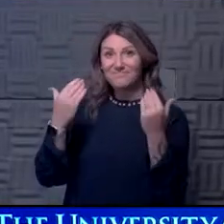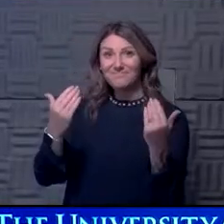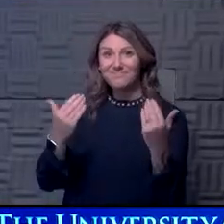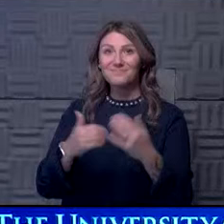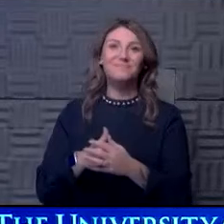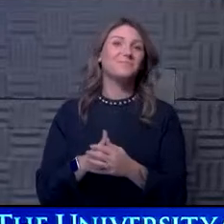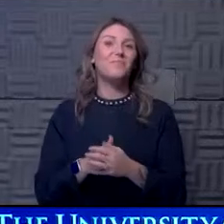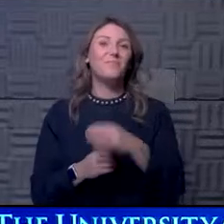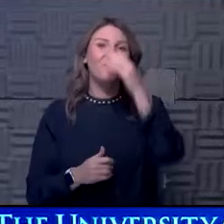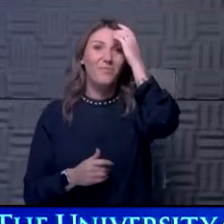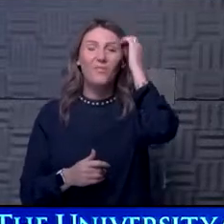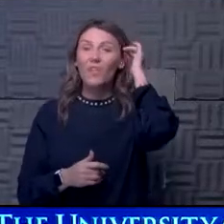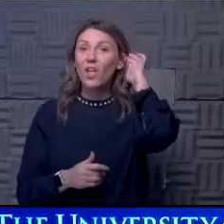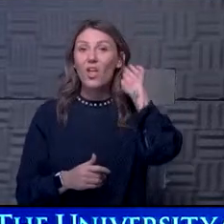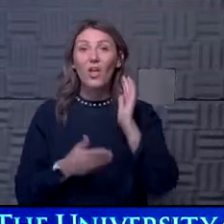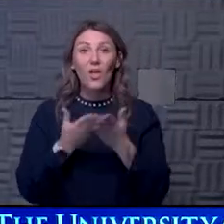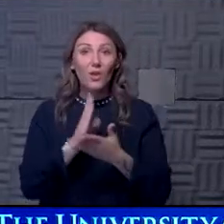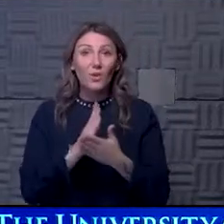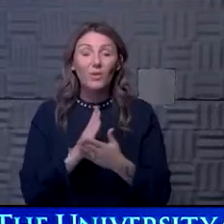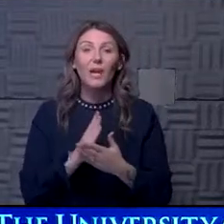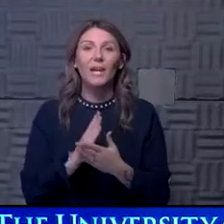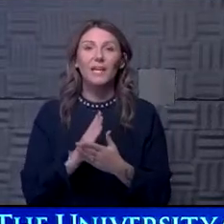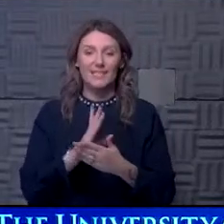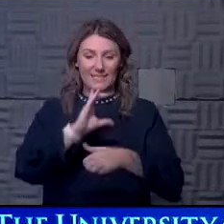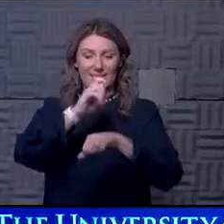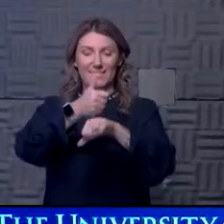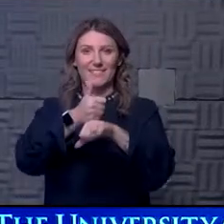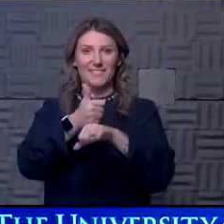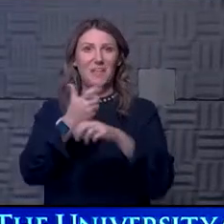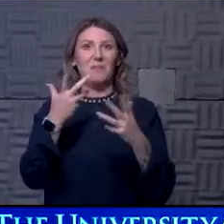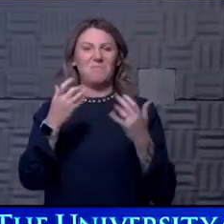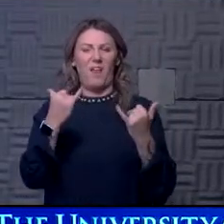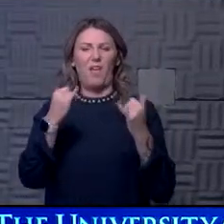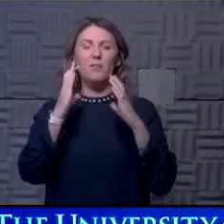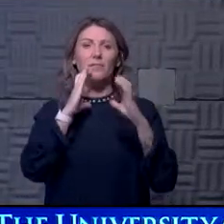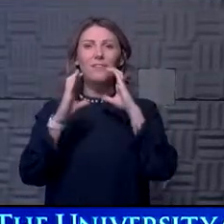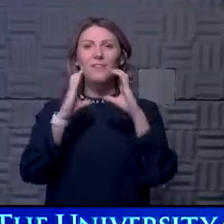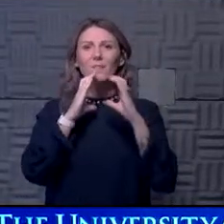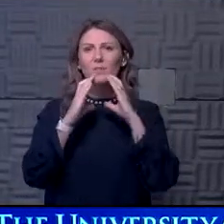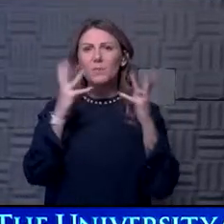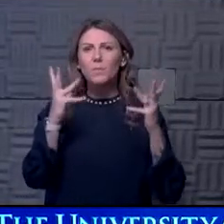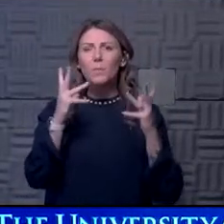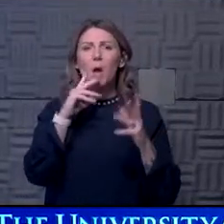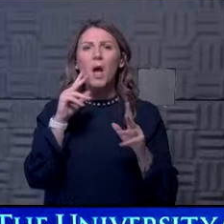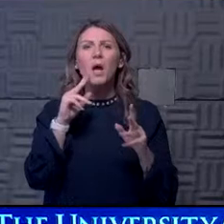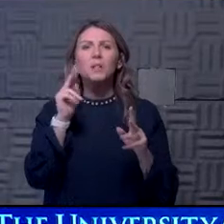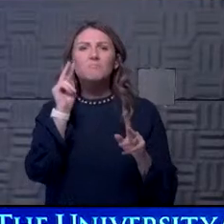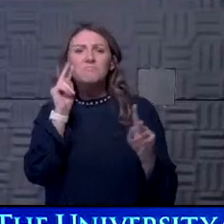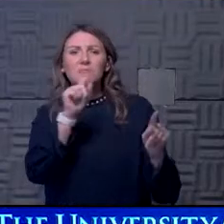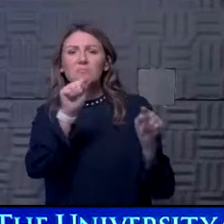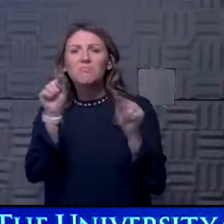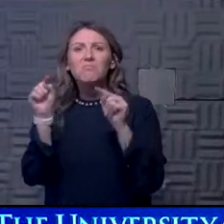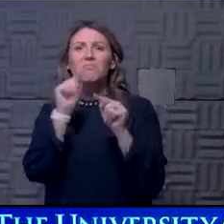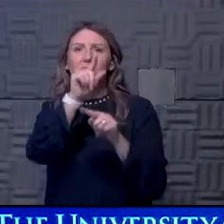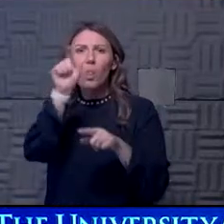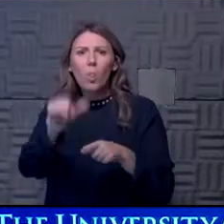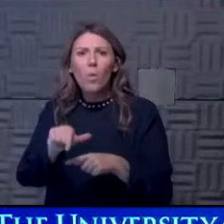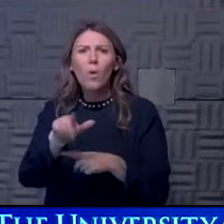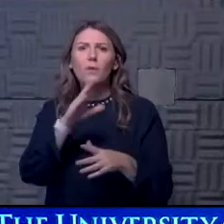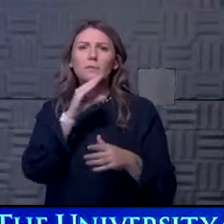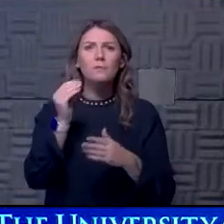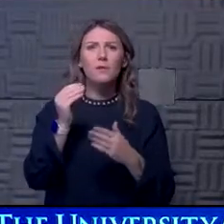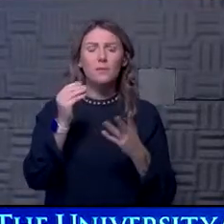All right. Proceed. All right. So to set up our conversation about what we're seeing in Lawrence, what we've learned and really